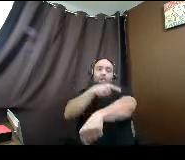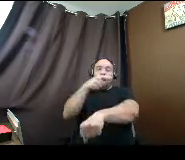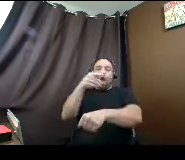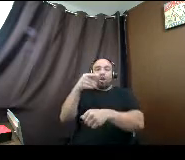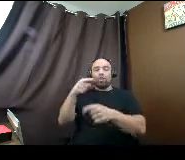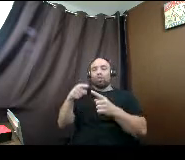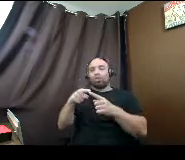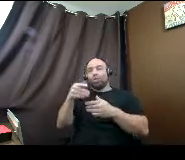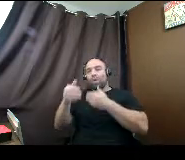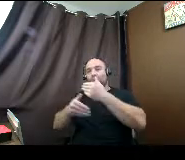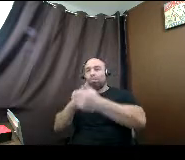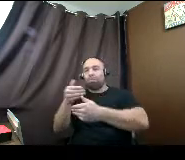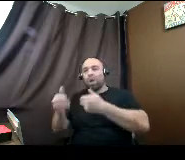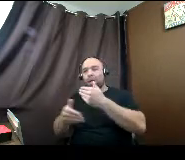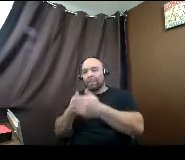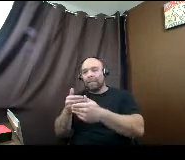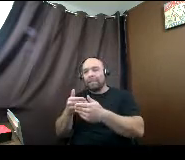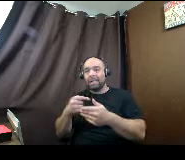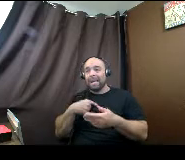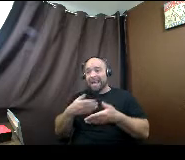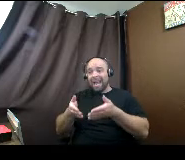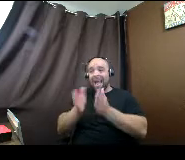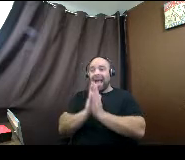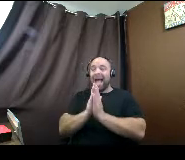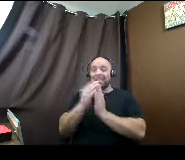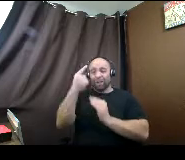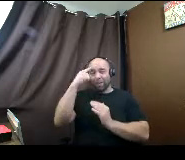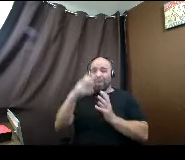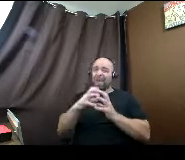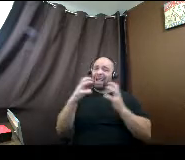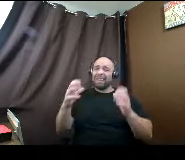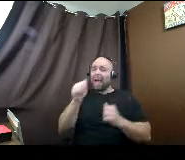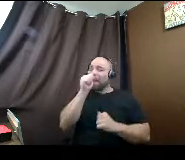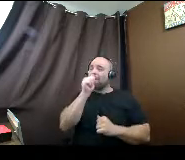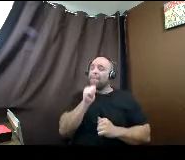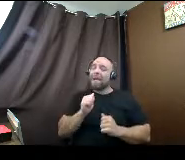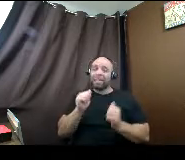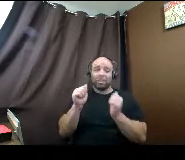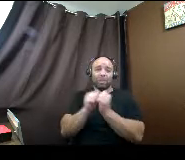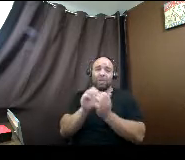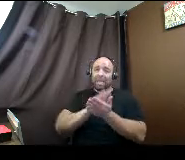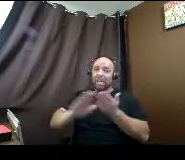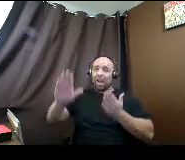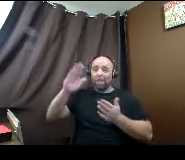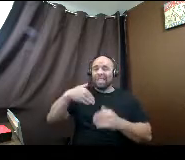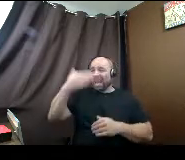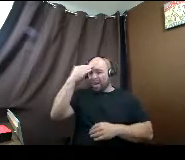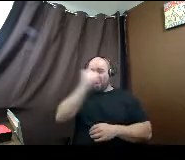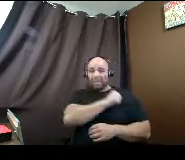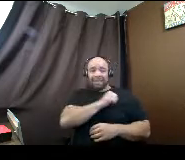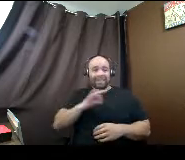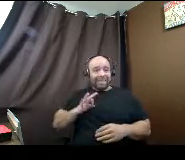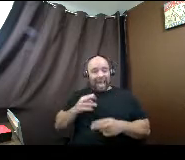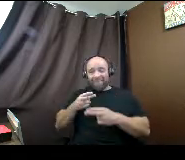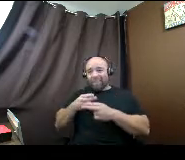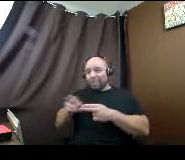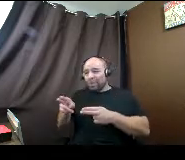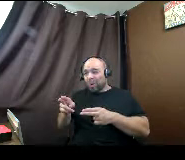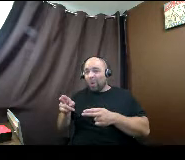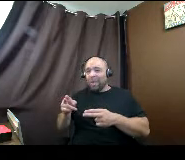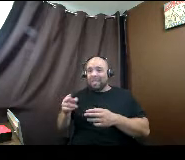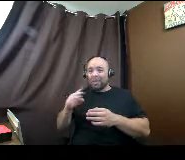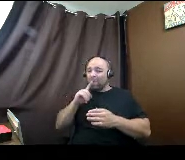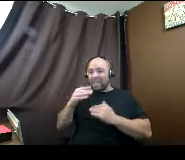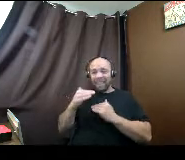ask for a lot of patients this year with our colleges. I know that staffing has been short and it really